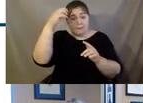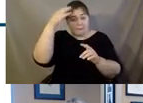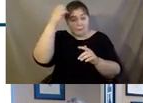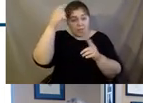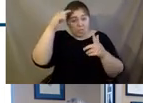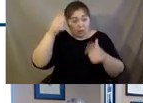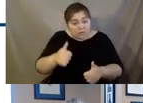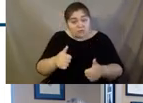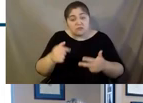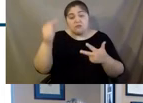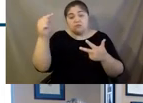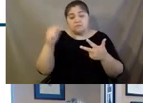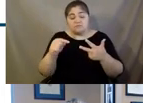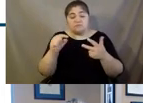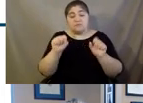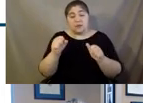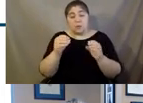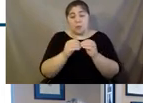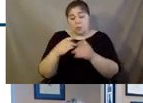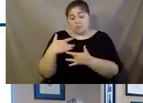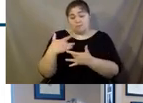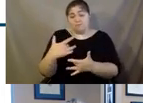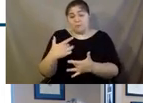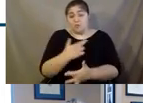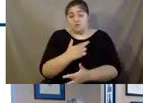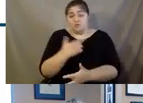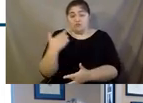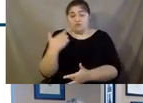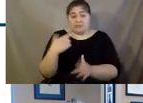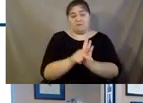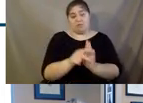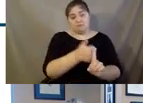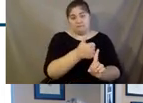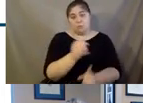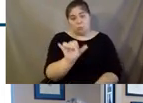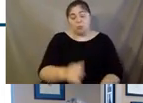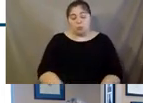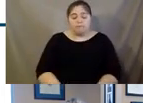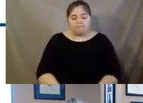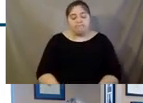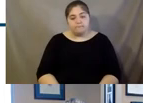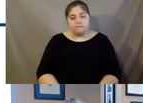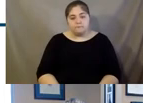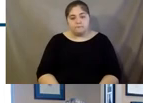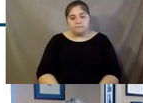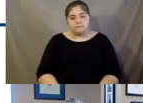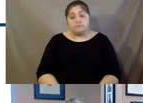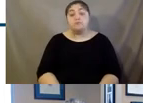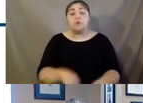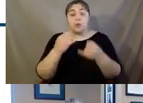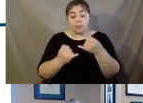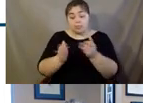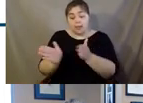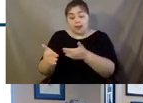And it can be indicative of a risk of suicide. And then this last box here,